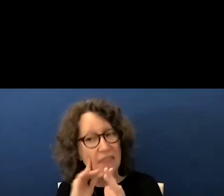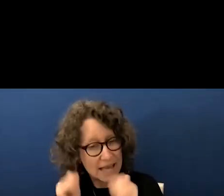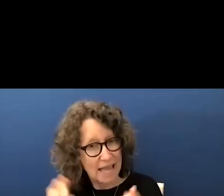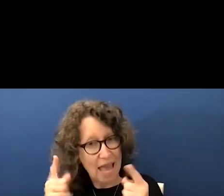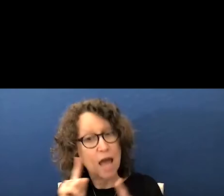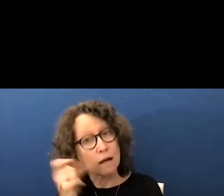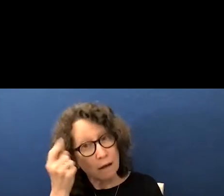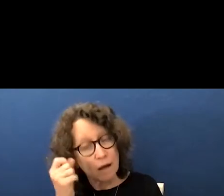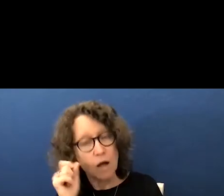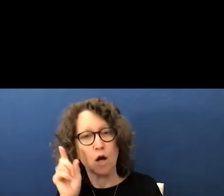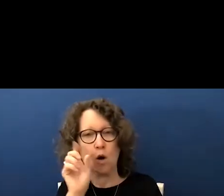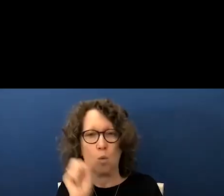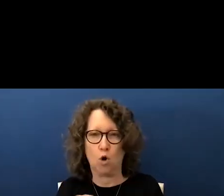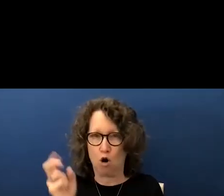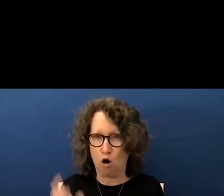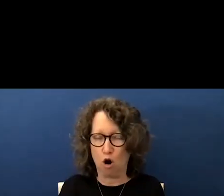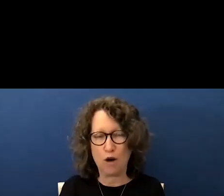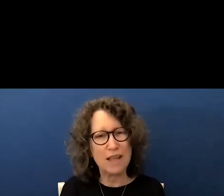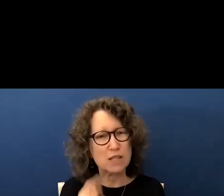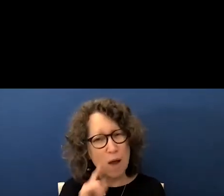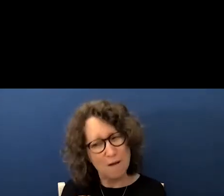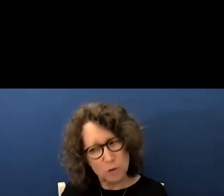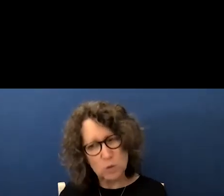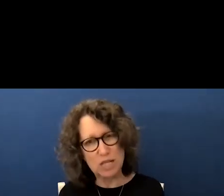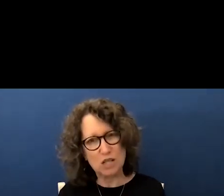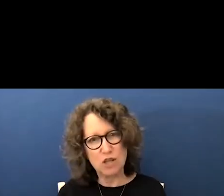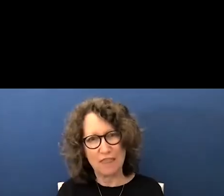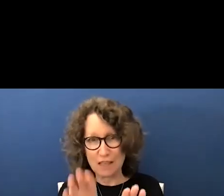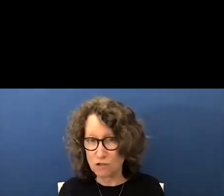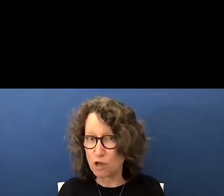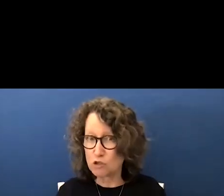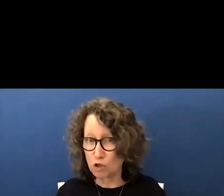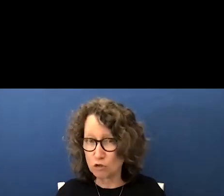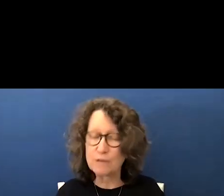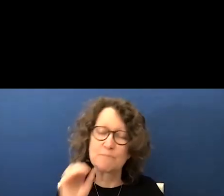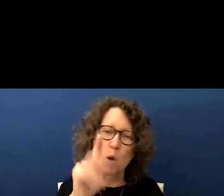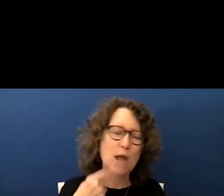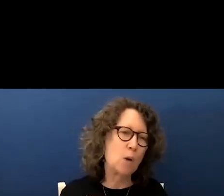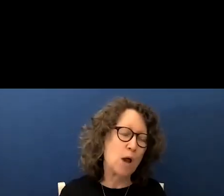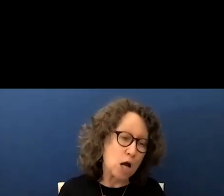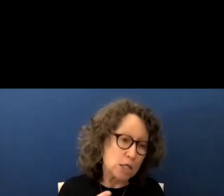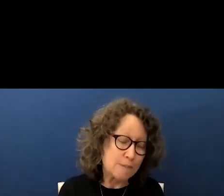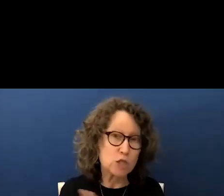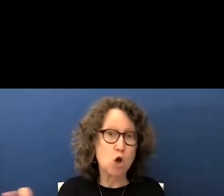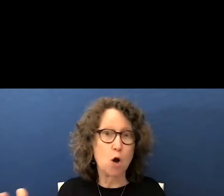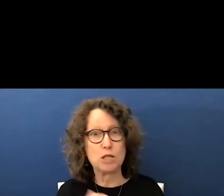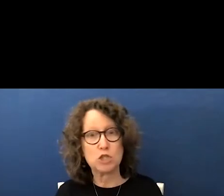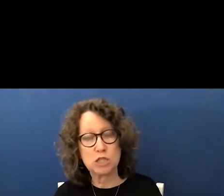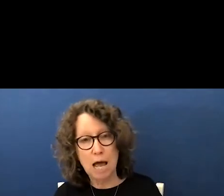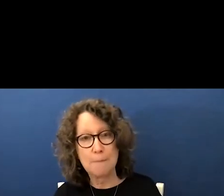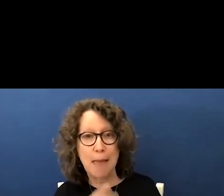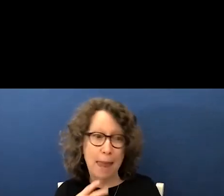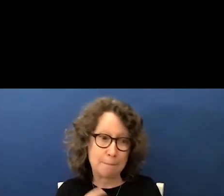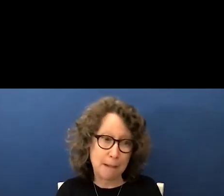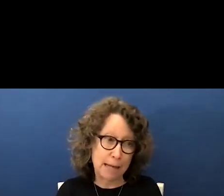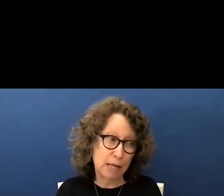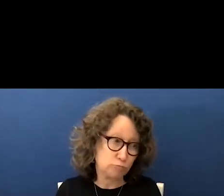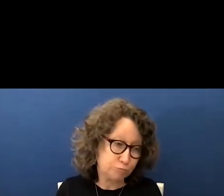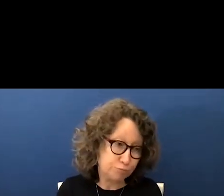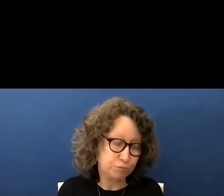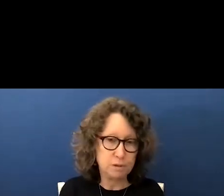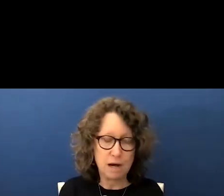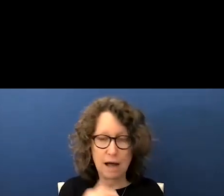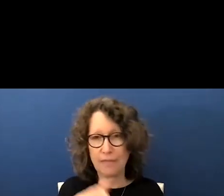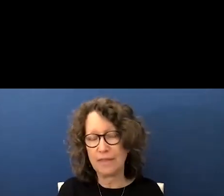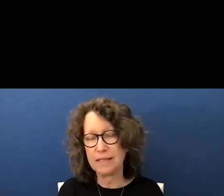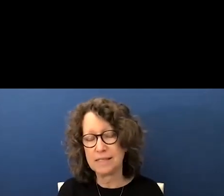with hard work that's what we need to be teaching these children okay we are spending too much time and money on this